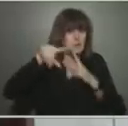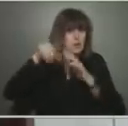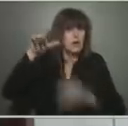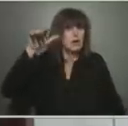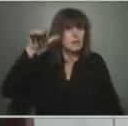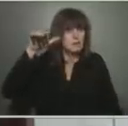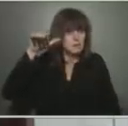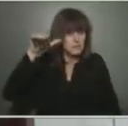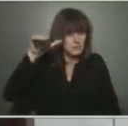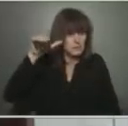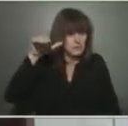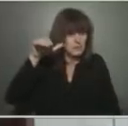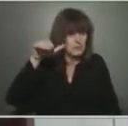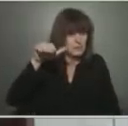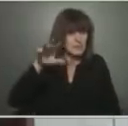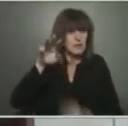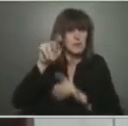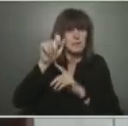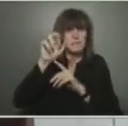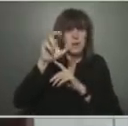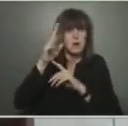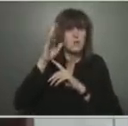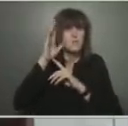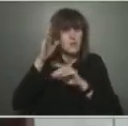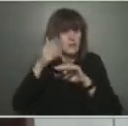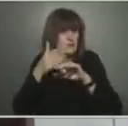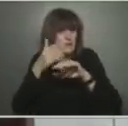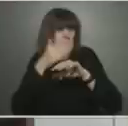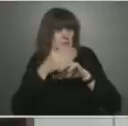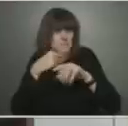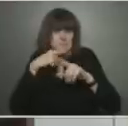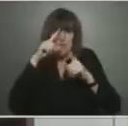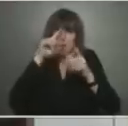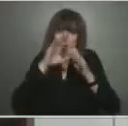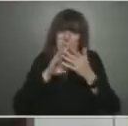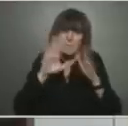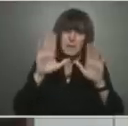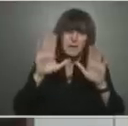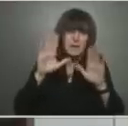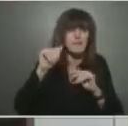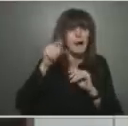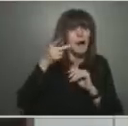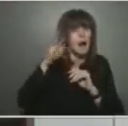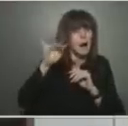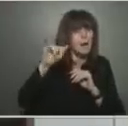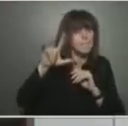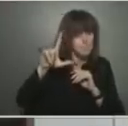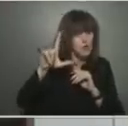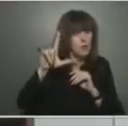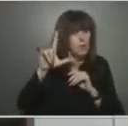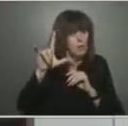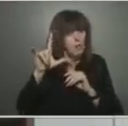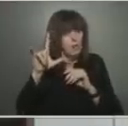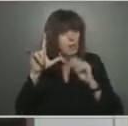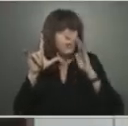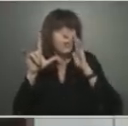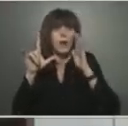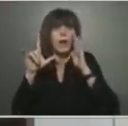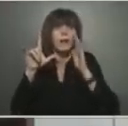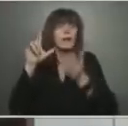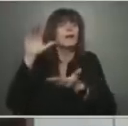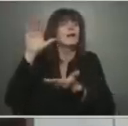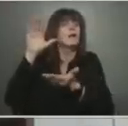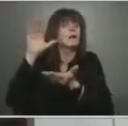much better month, and certainly by April, we'll be heading to that low rate of activity in the community.